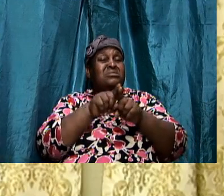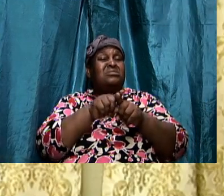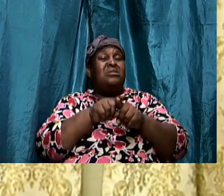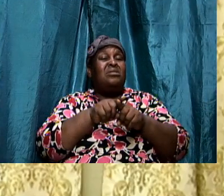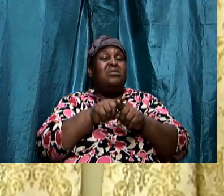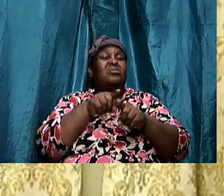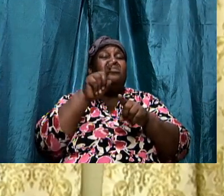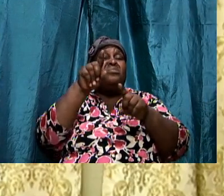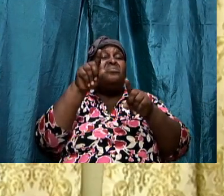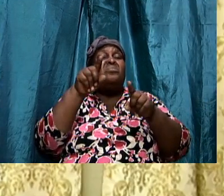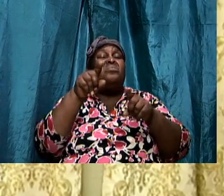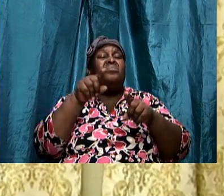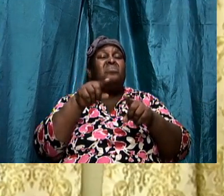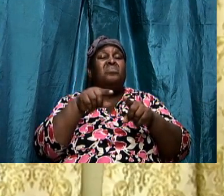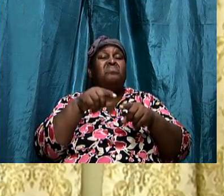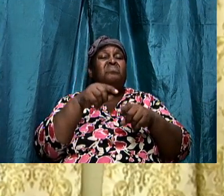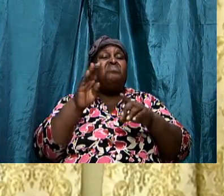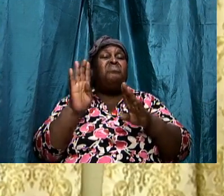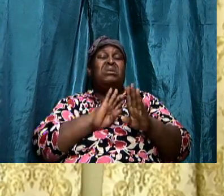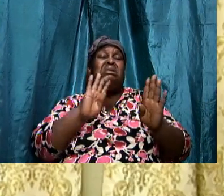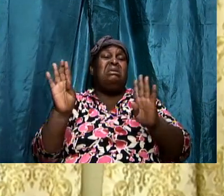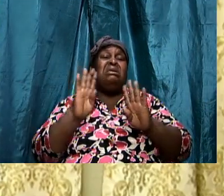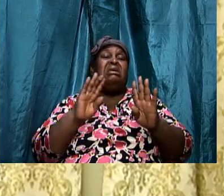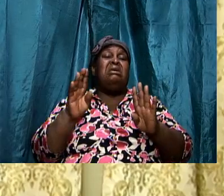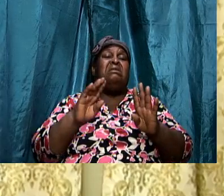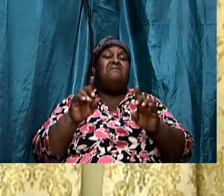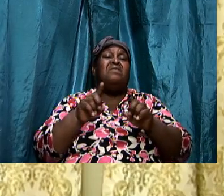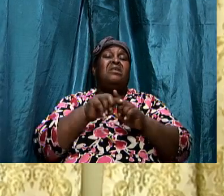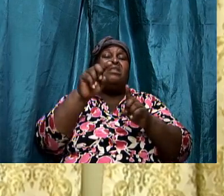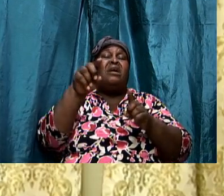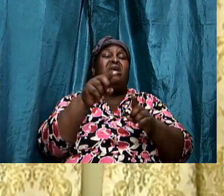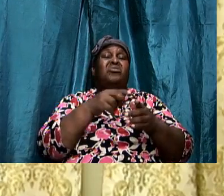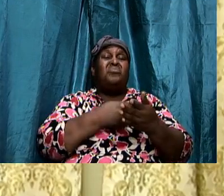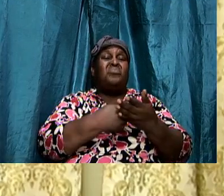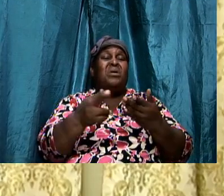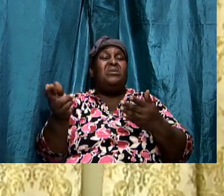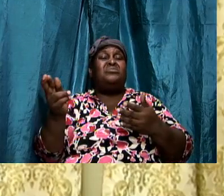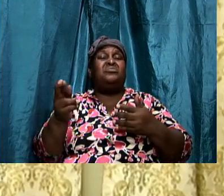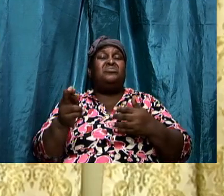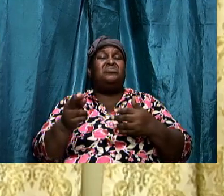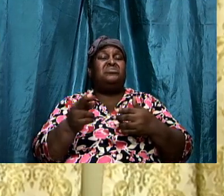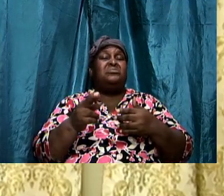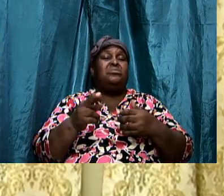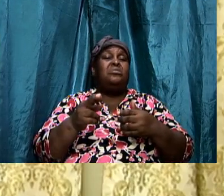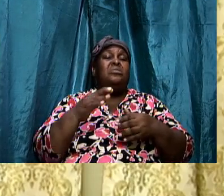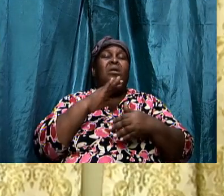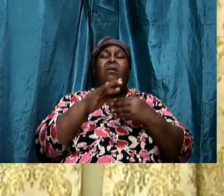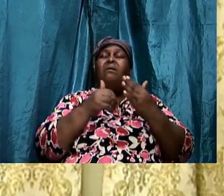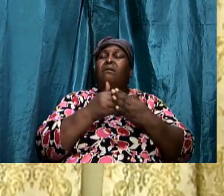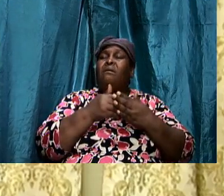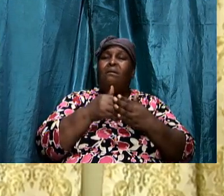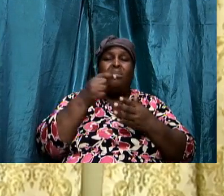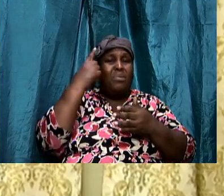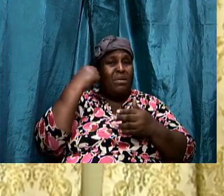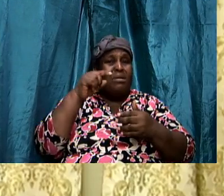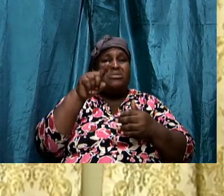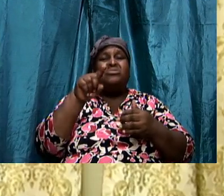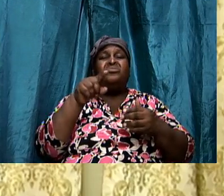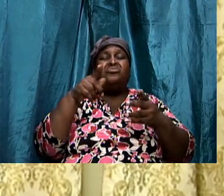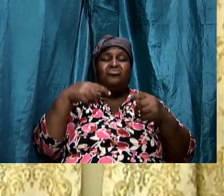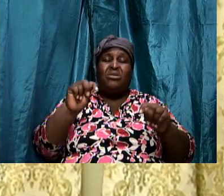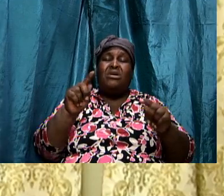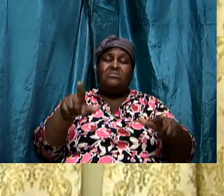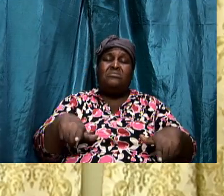is you alone love god you're going all because you are moving to live according to the word